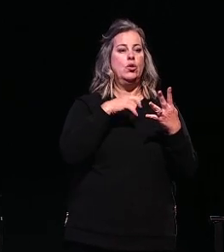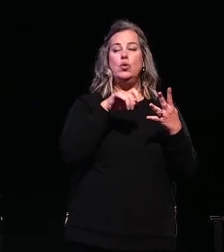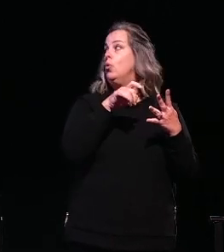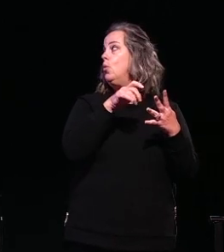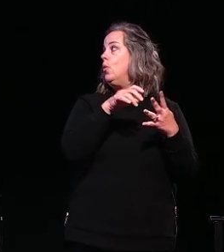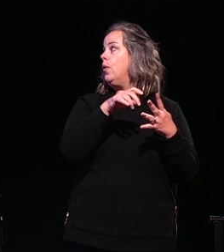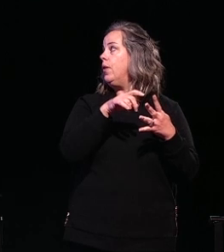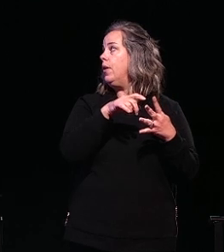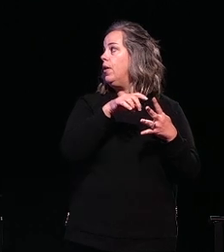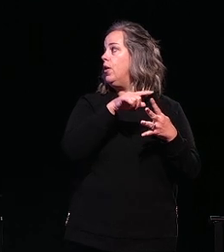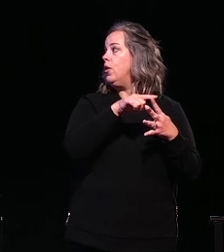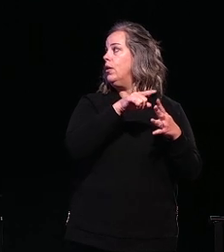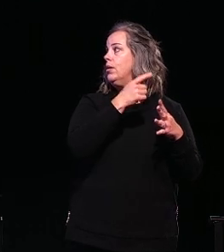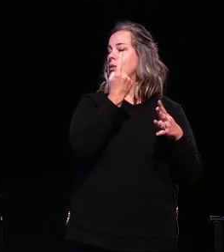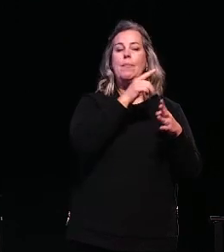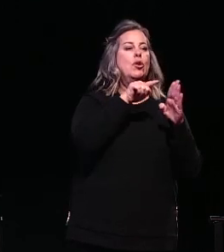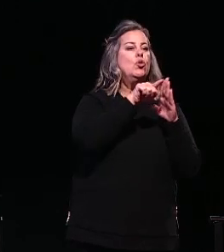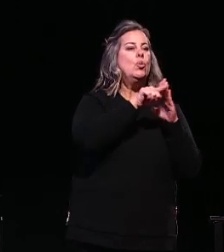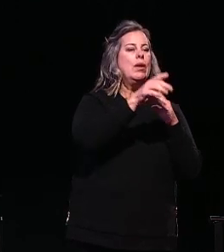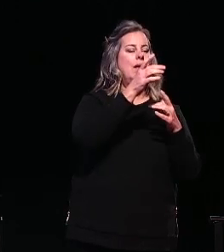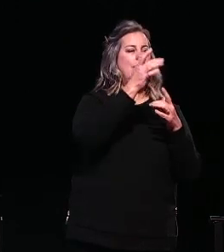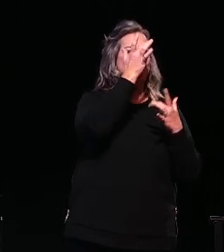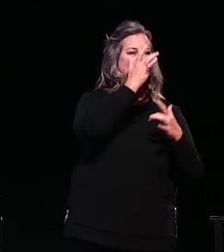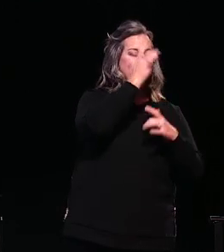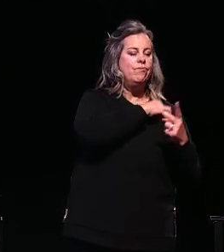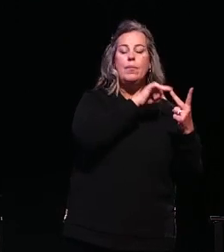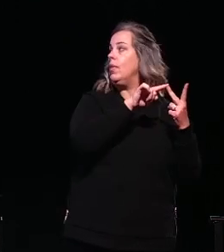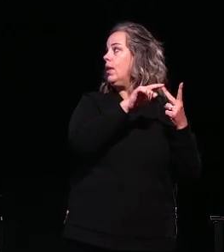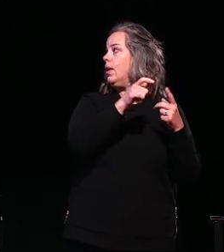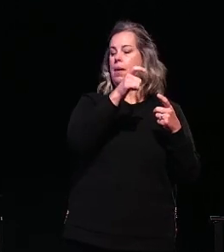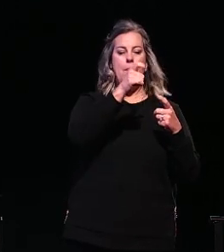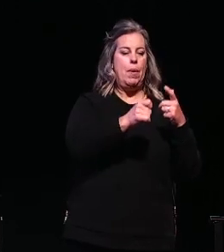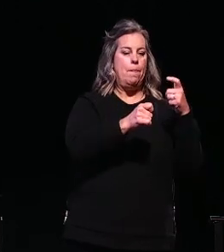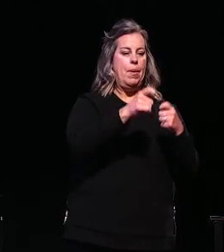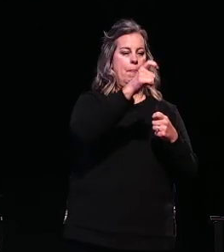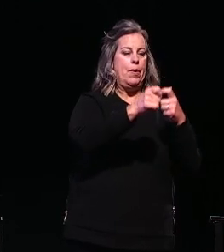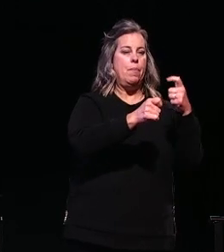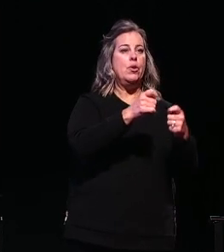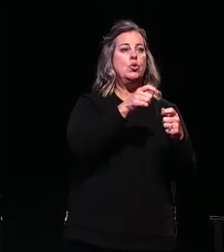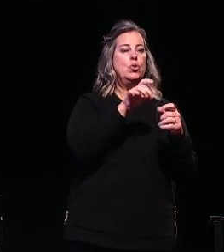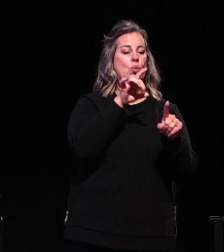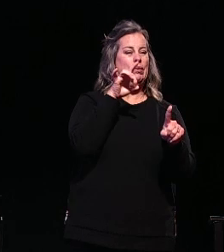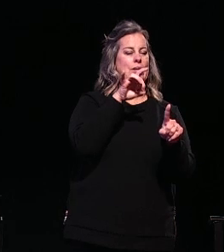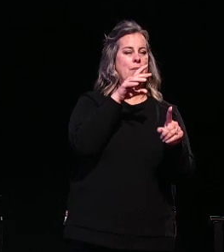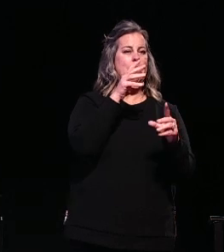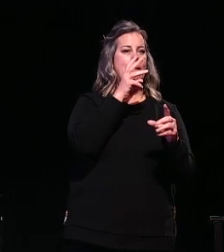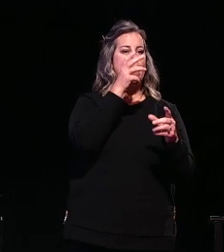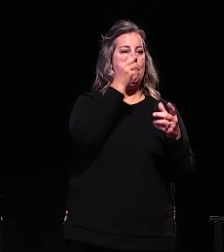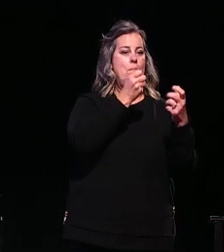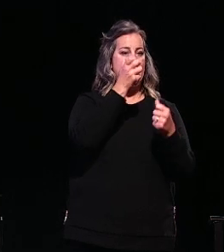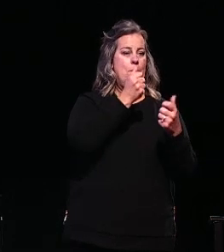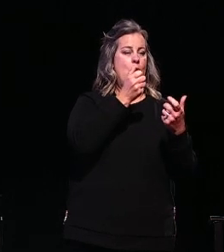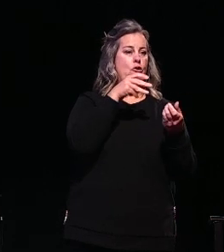pathogens. Step two is pulling a small amount of milk from each teat to stimulate milk letdown. Next the